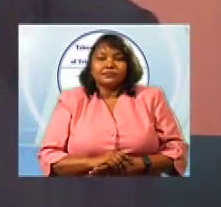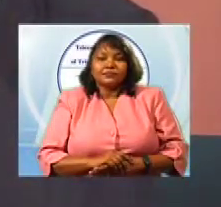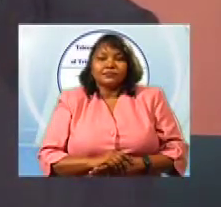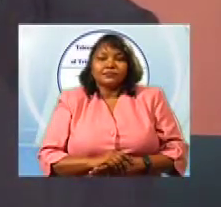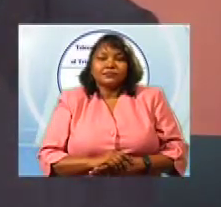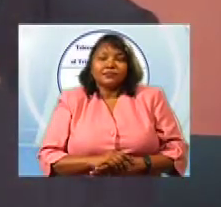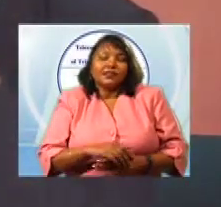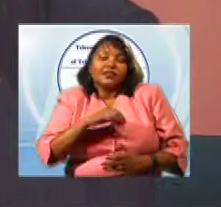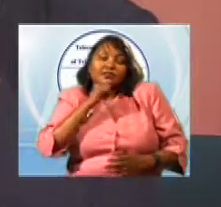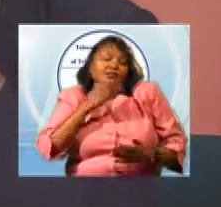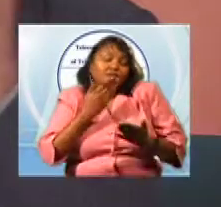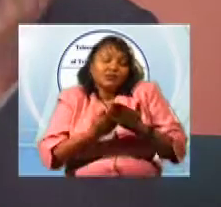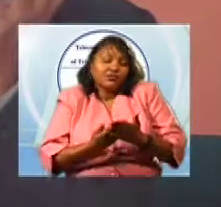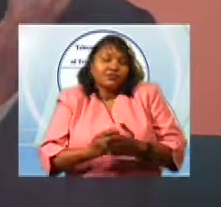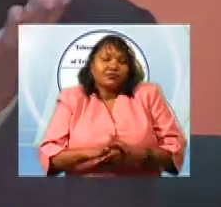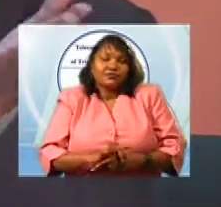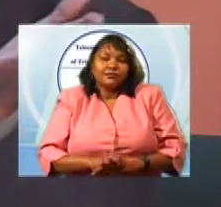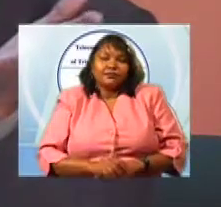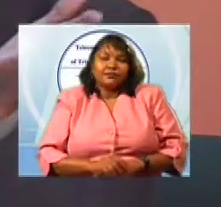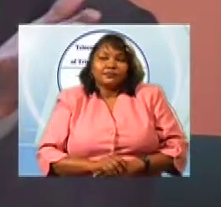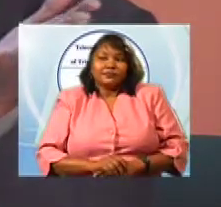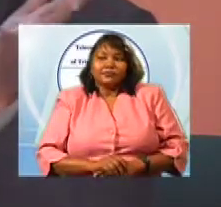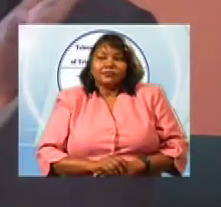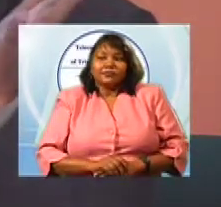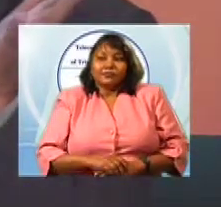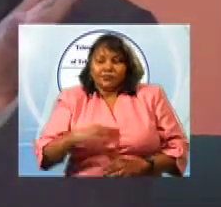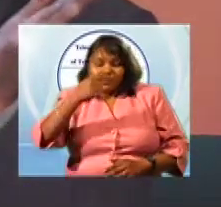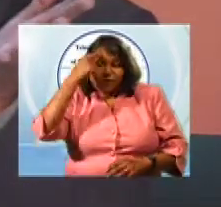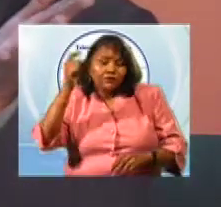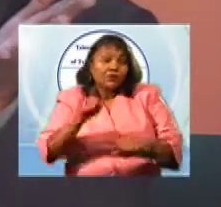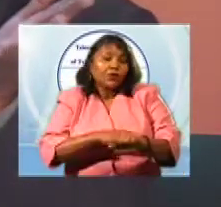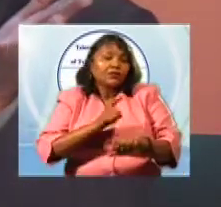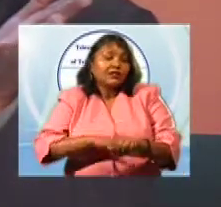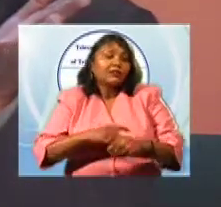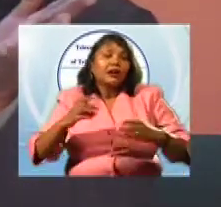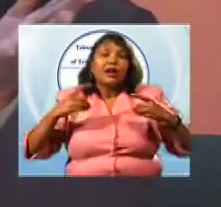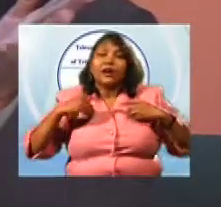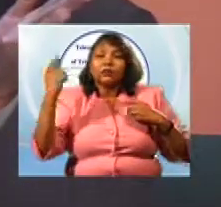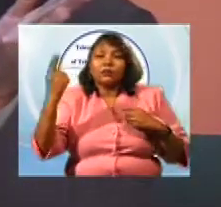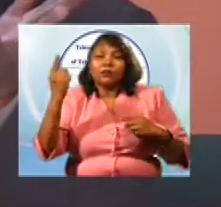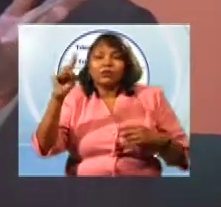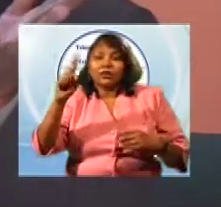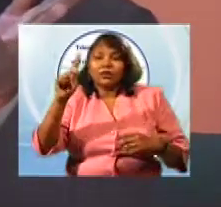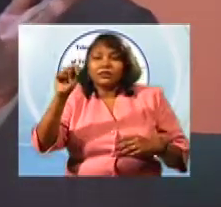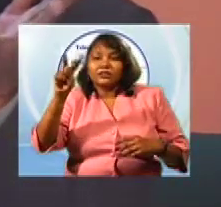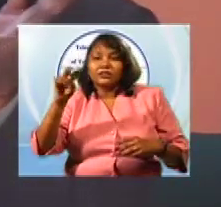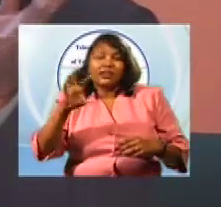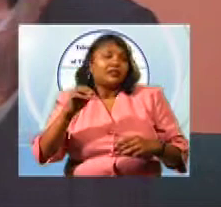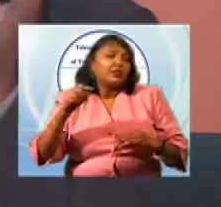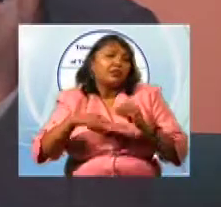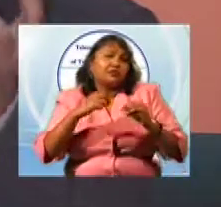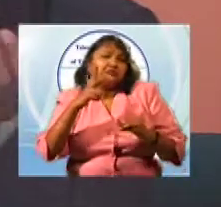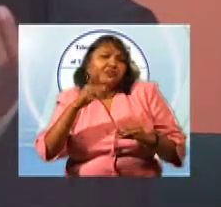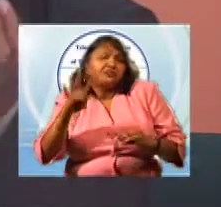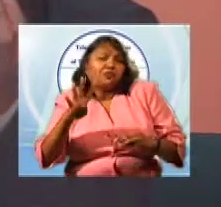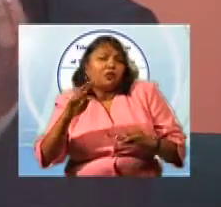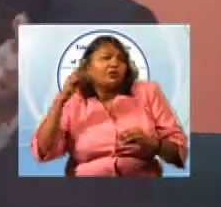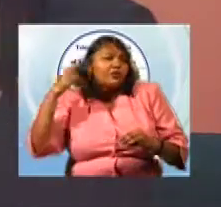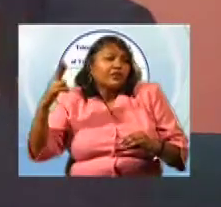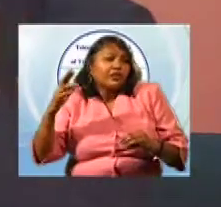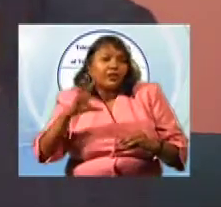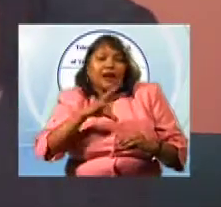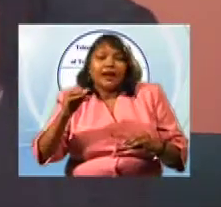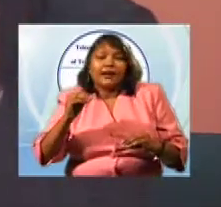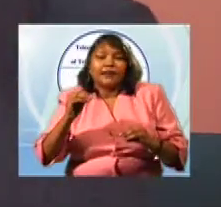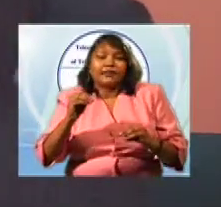and that's most unfortunate because there was a time when there was only one television station and three or four radio stations, and the mandate for the